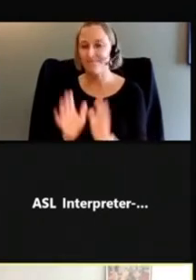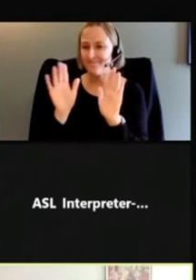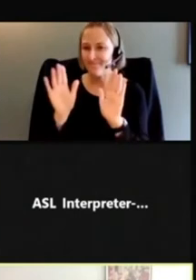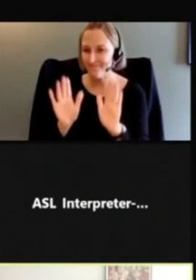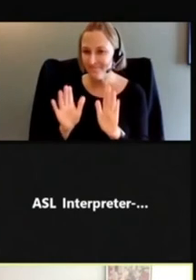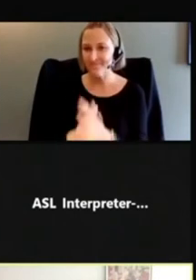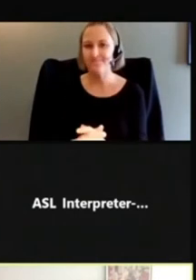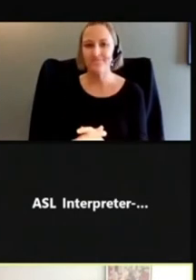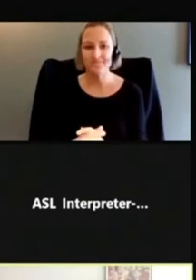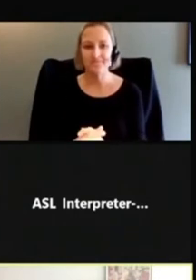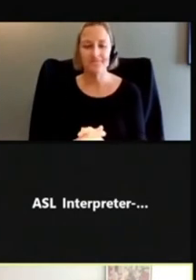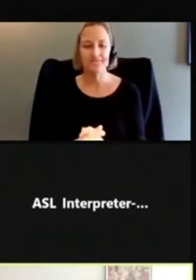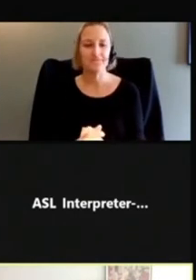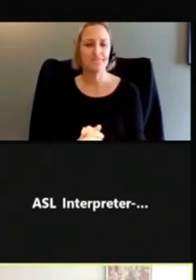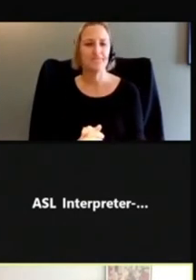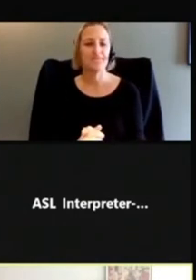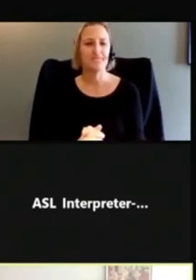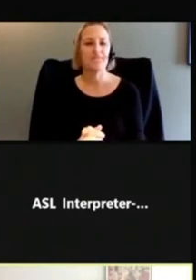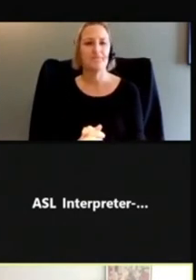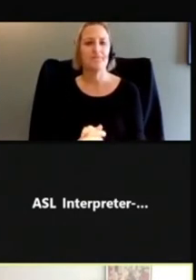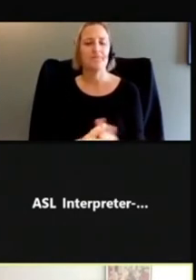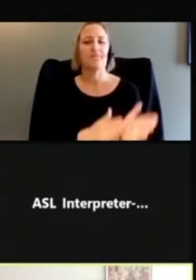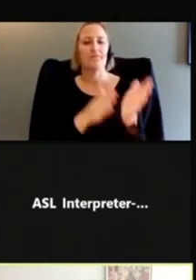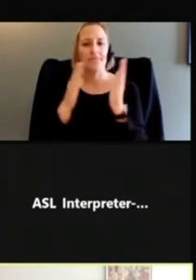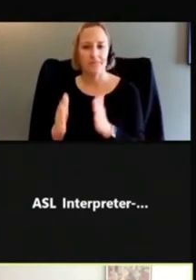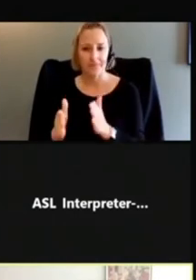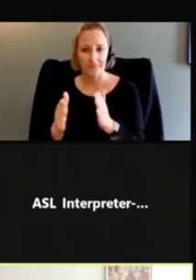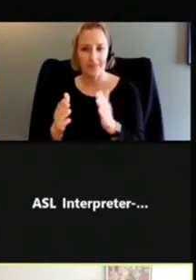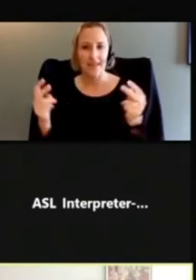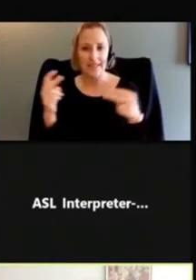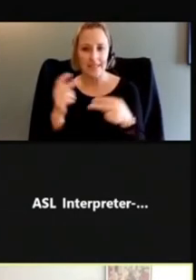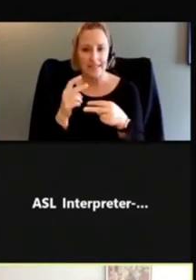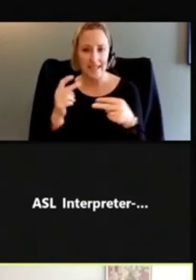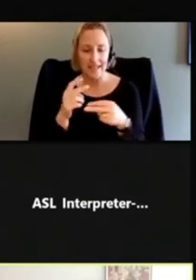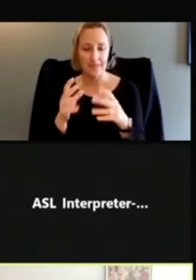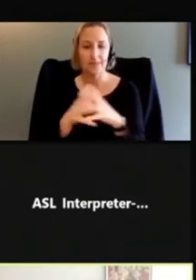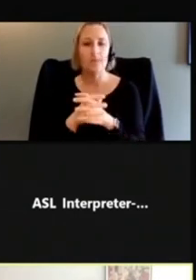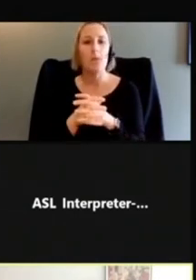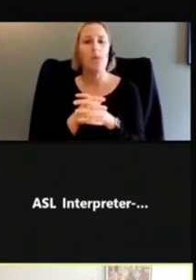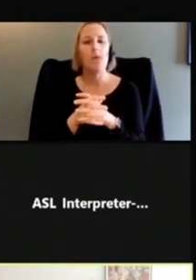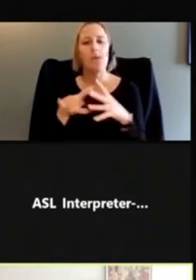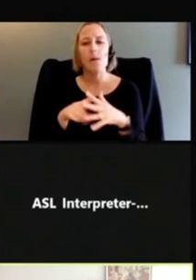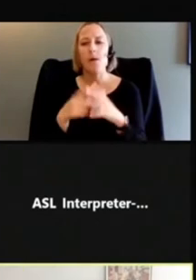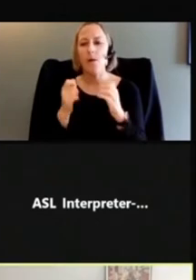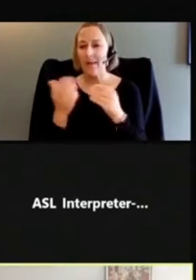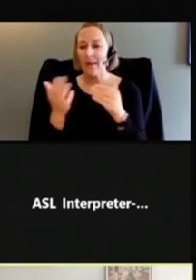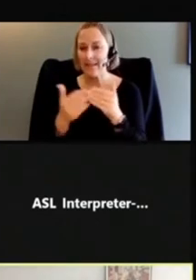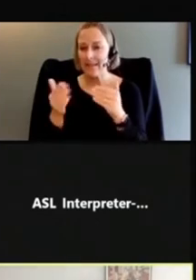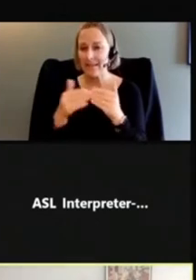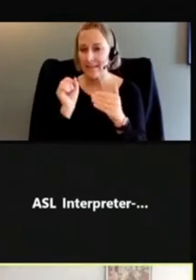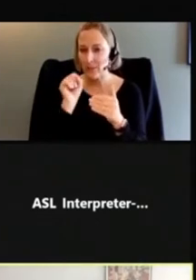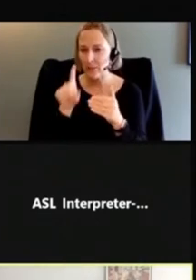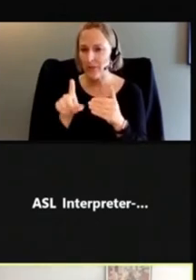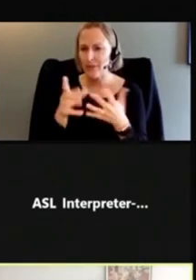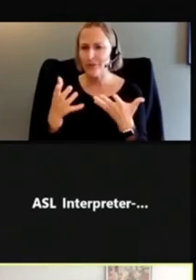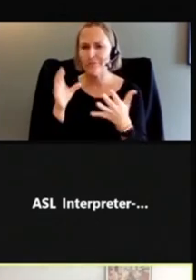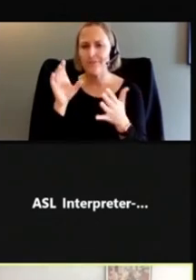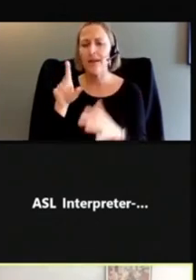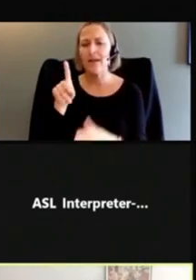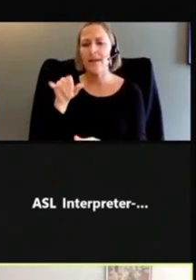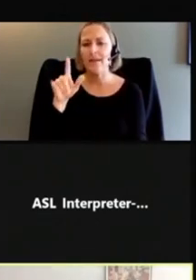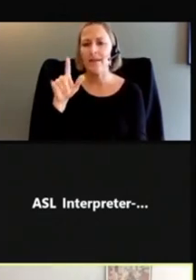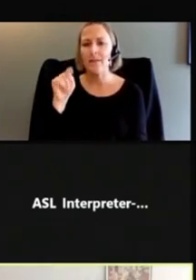Great. So moving along to our next slide here, we'll start with an easy question. What is a pictogram?